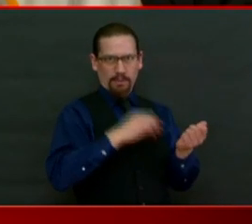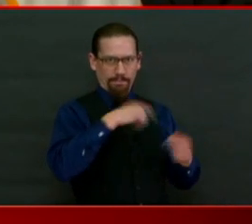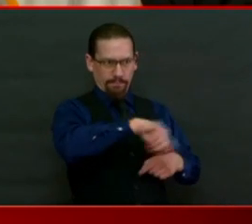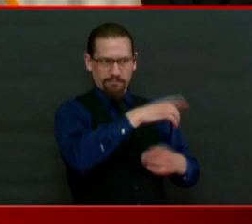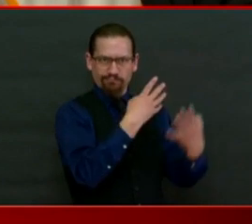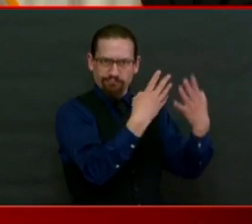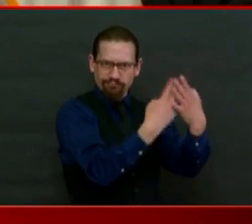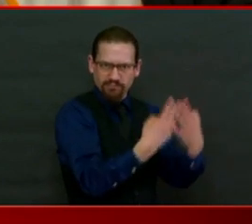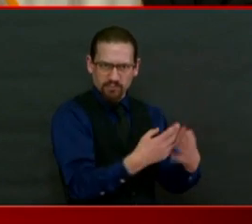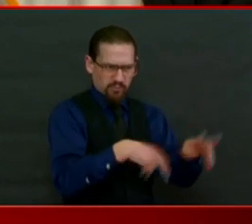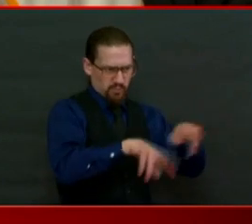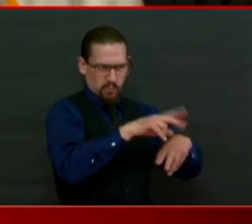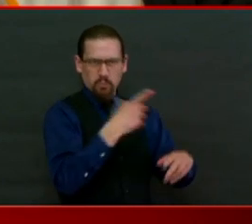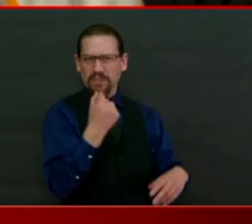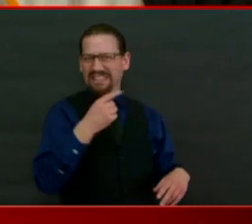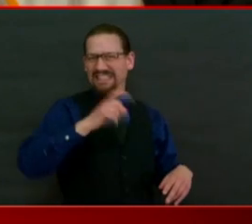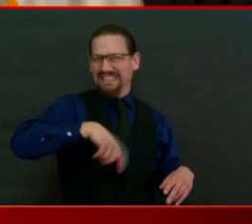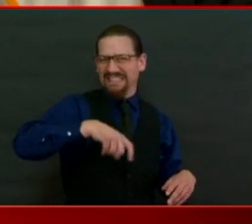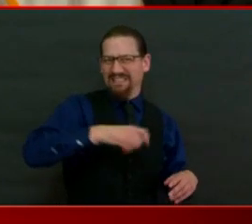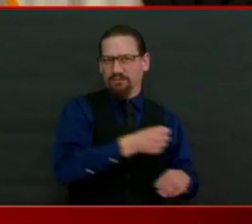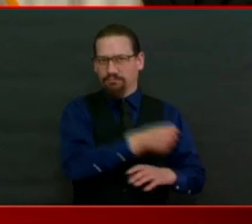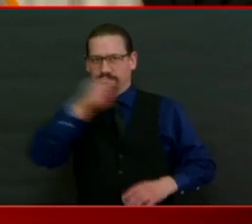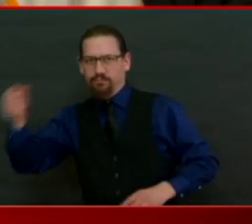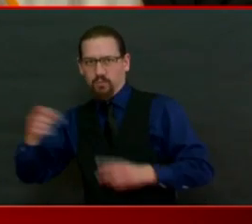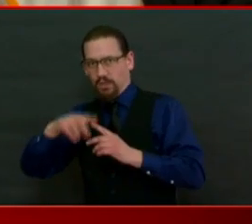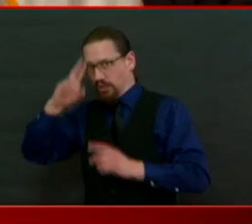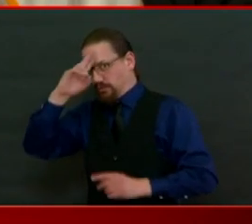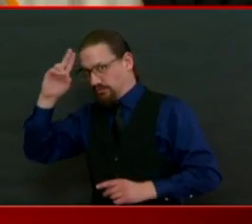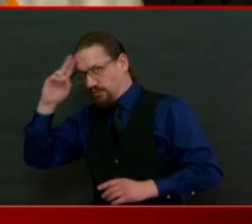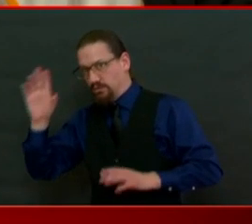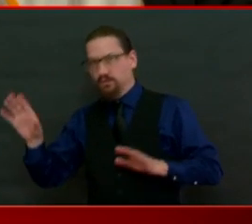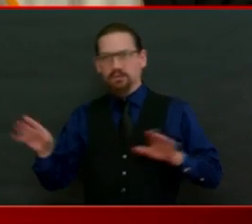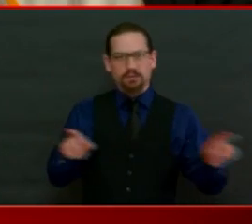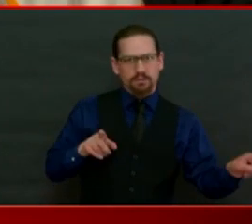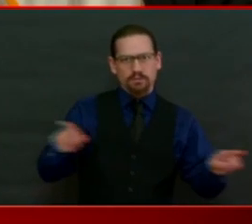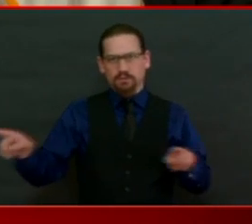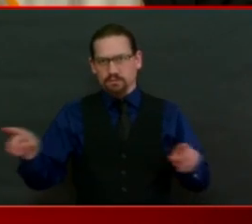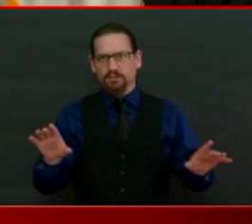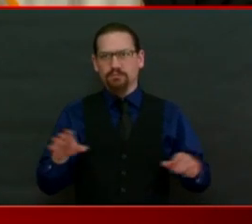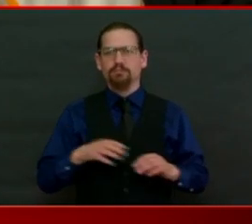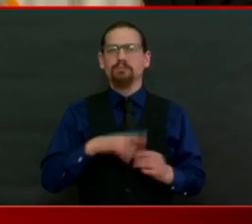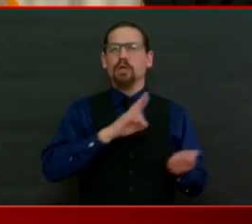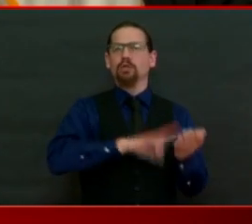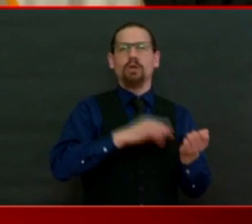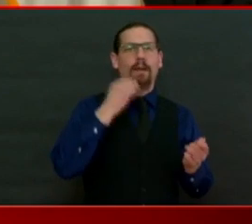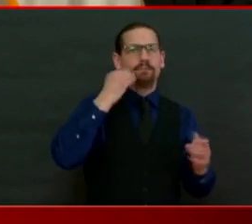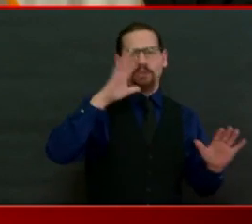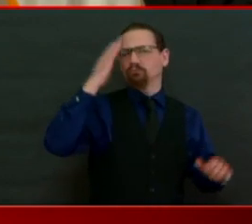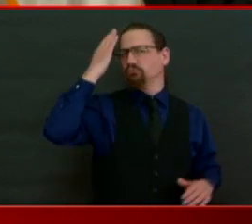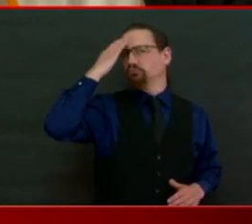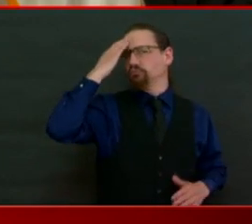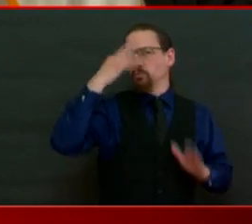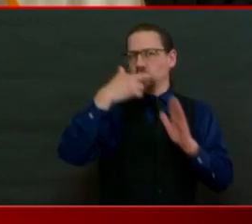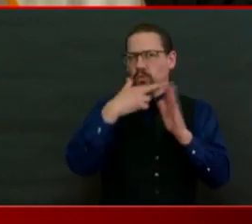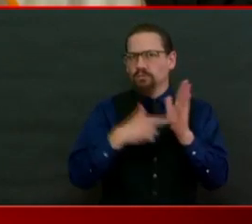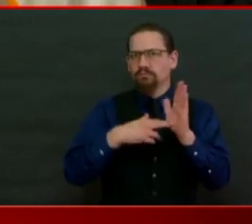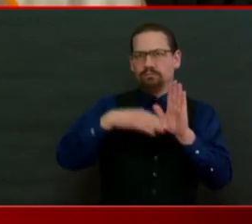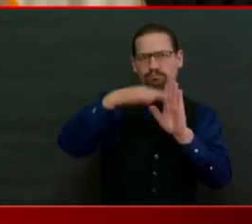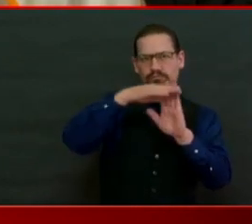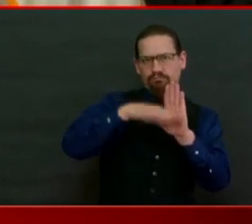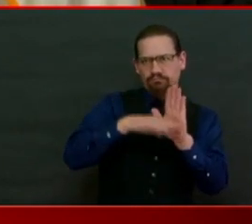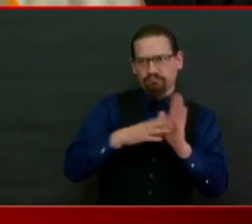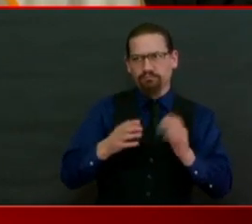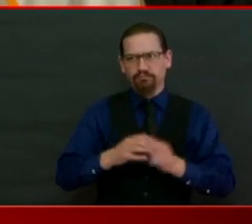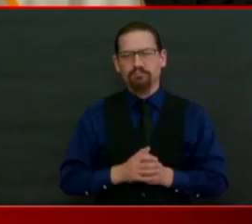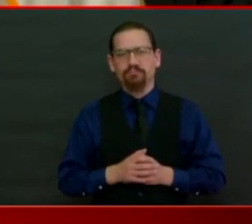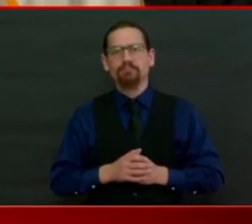they understand and follow very well. Governor, the next question is for you from Brian Crandall of NBC 10 News. What do you say